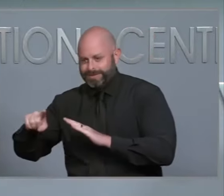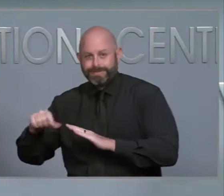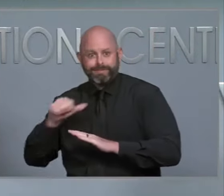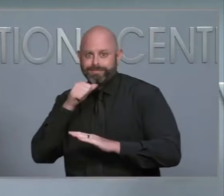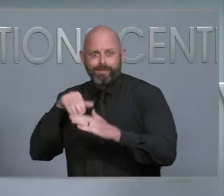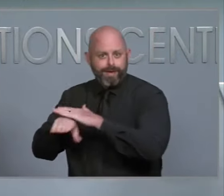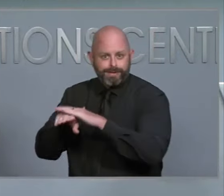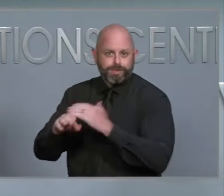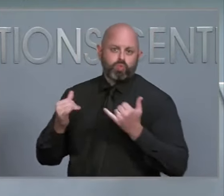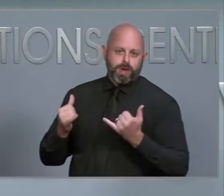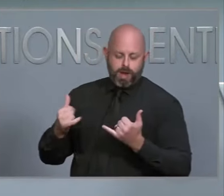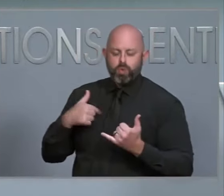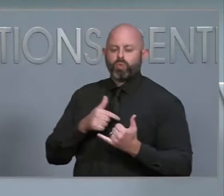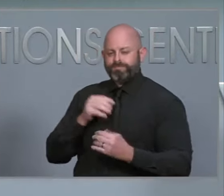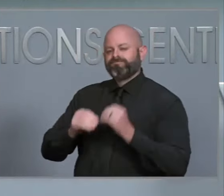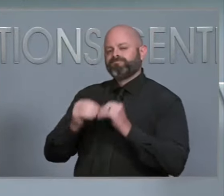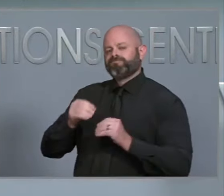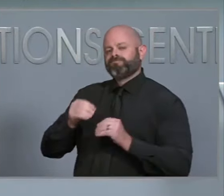Next question.